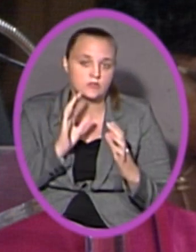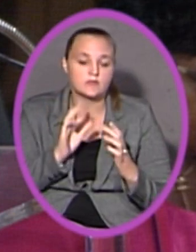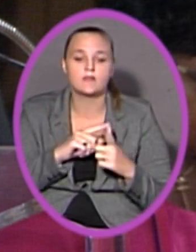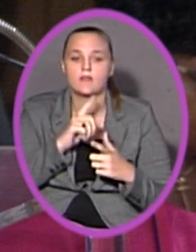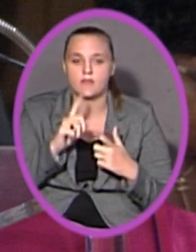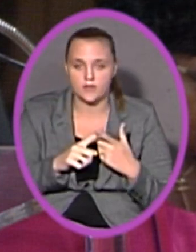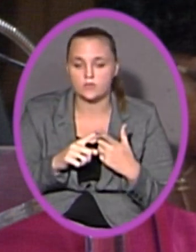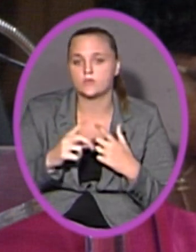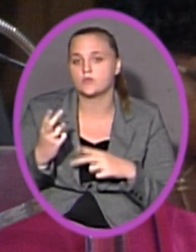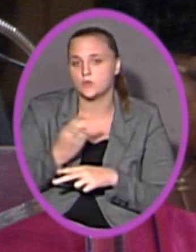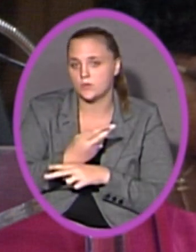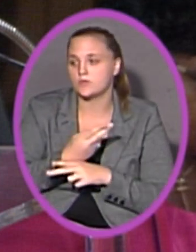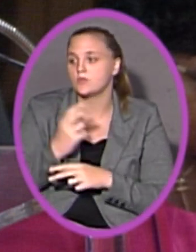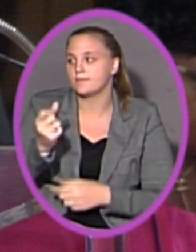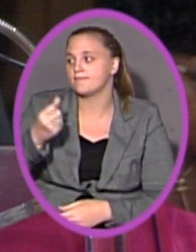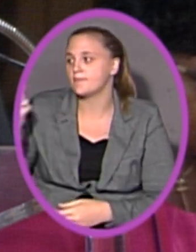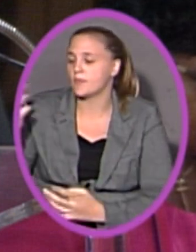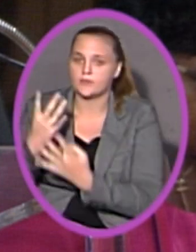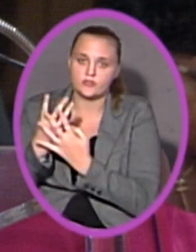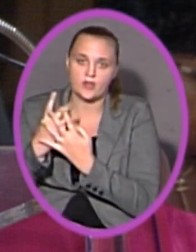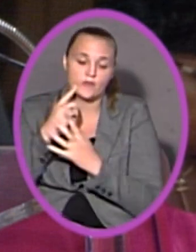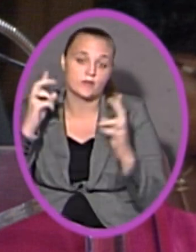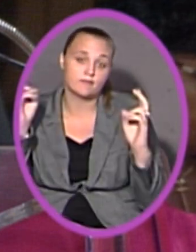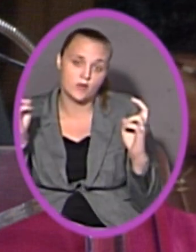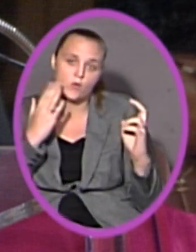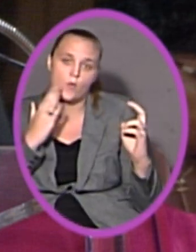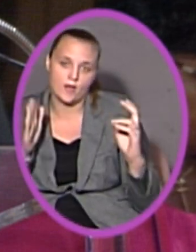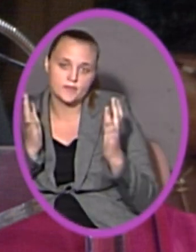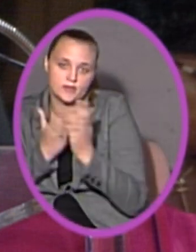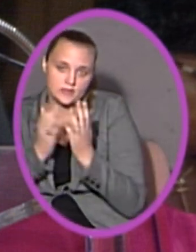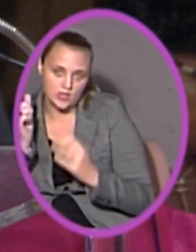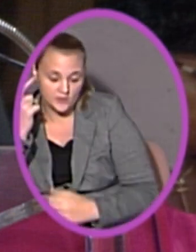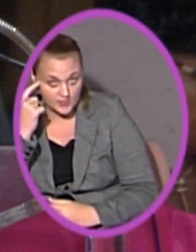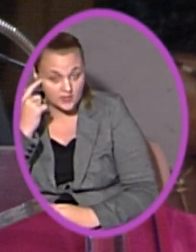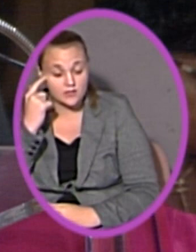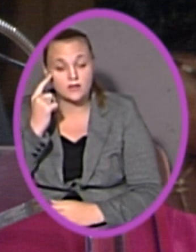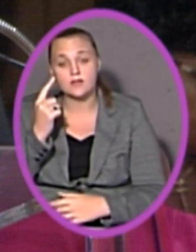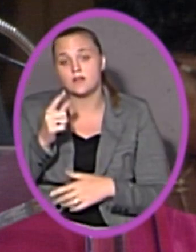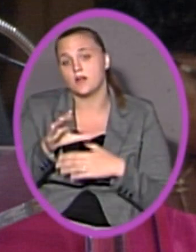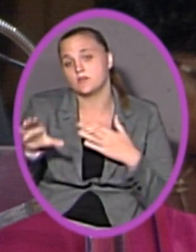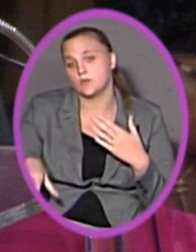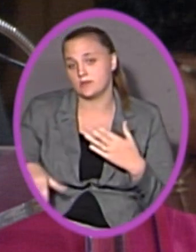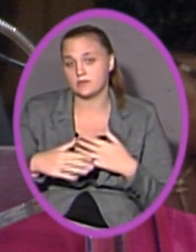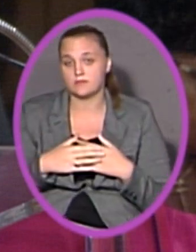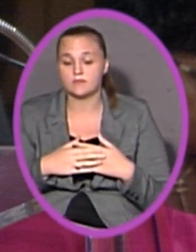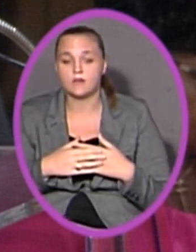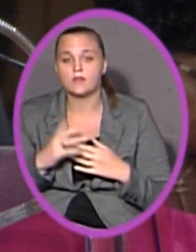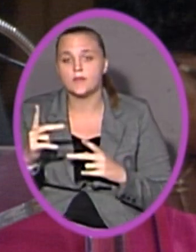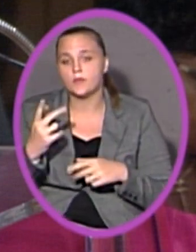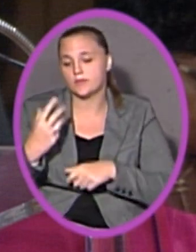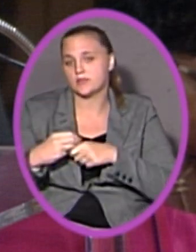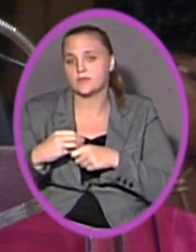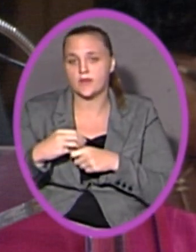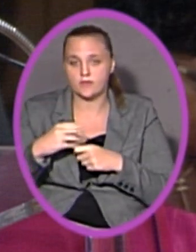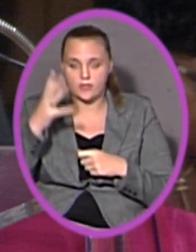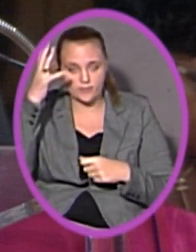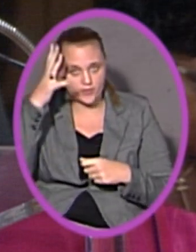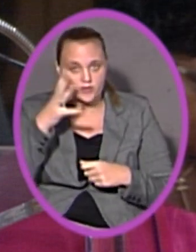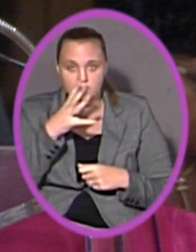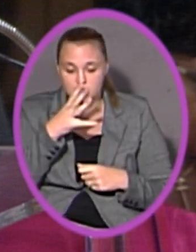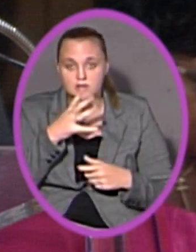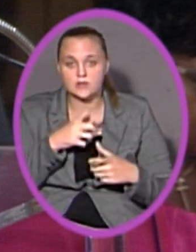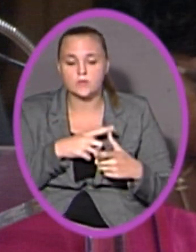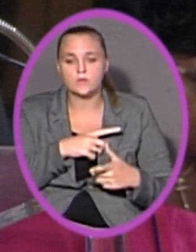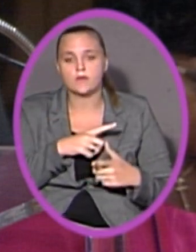then be used to convict their parents for supposed crimes against the government. Consequently, the participants, playing the role of their parents, would then be